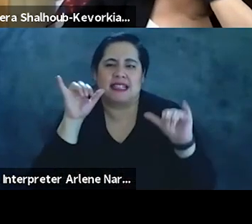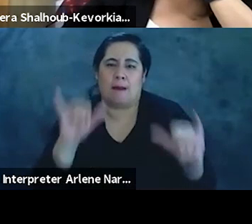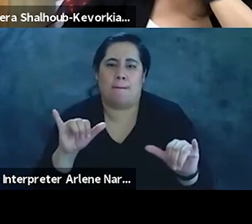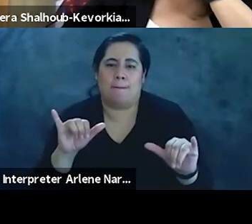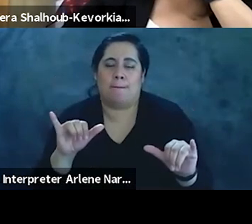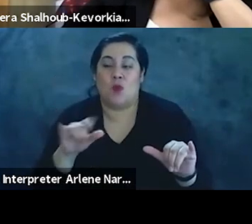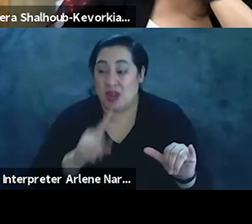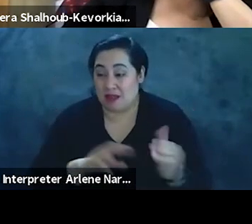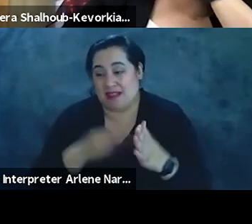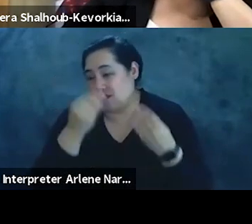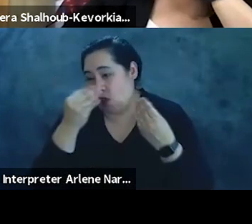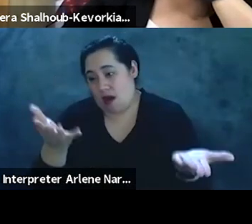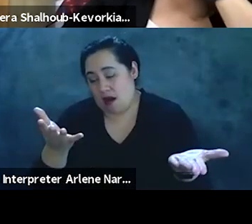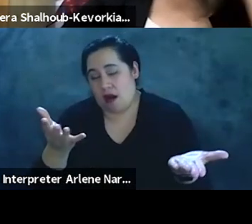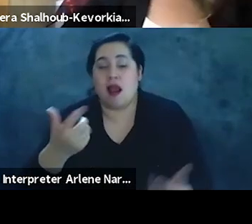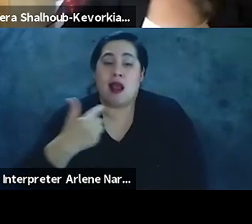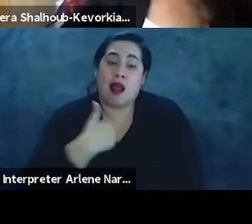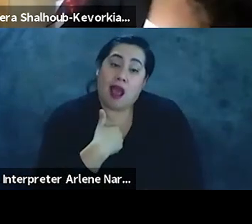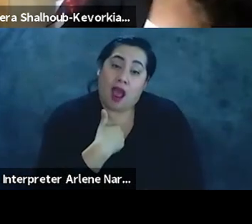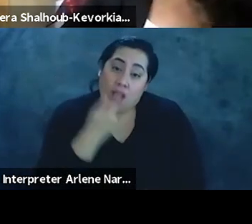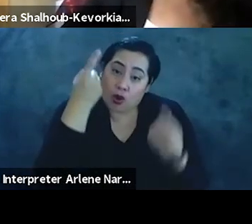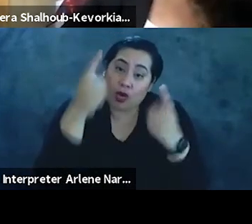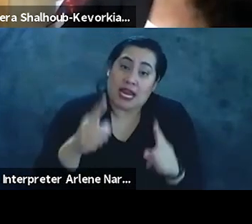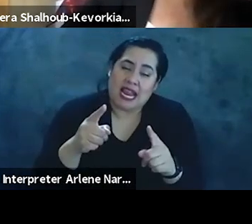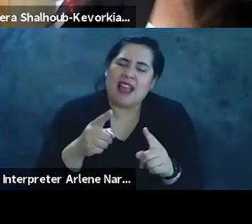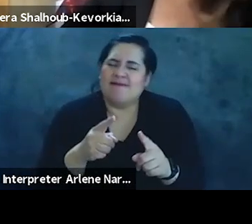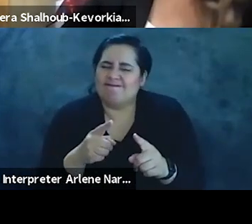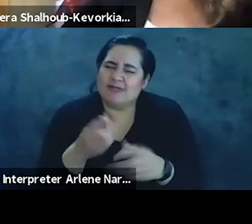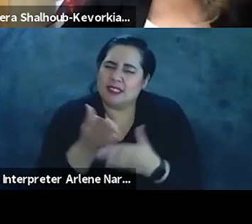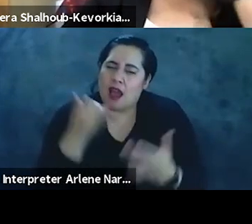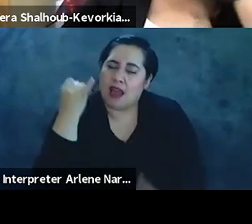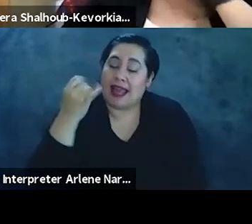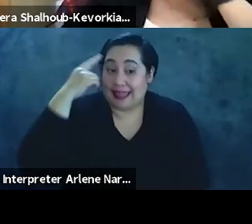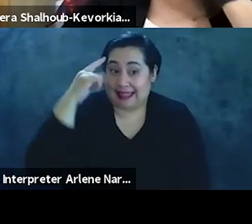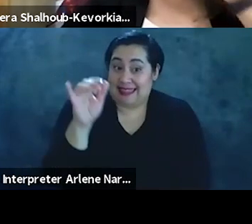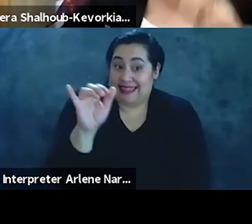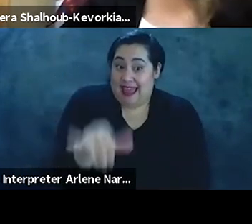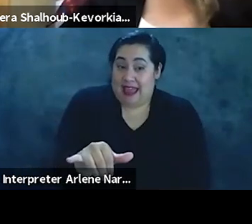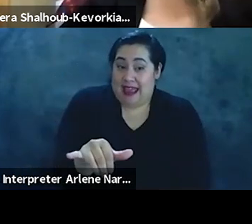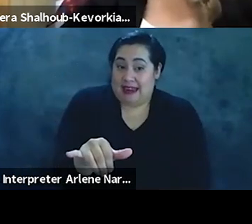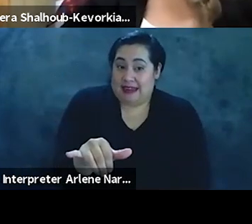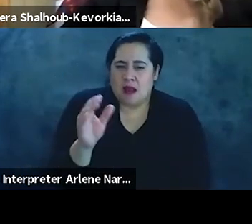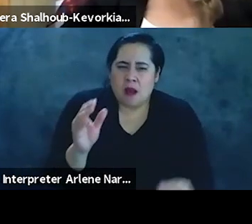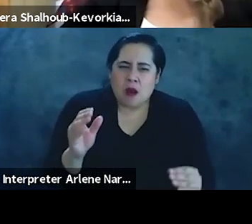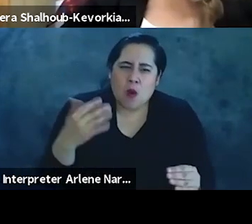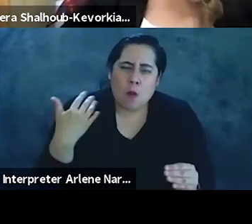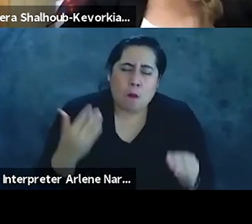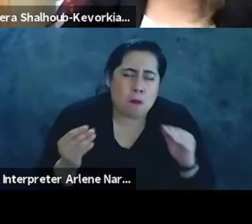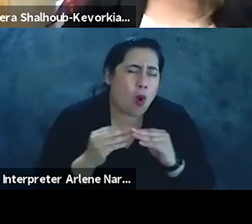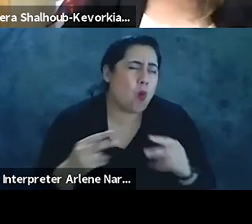no, they don't care. And I, and I, and I agree in some sense, I think that is more dangerous.